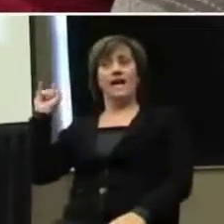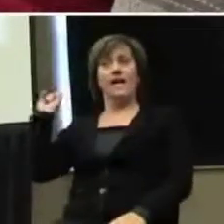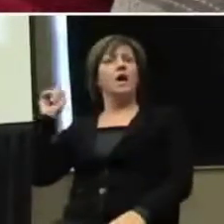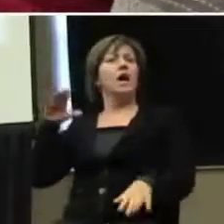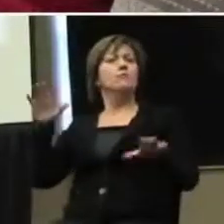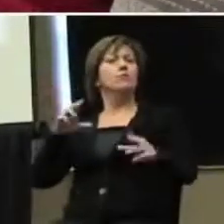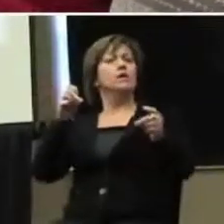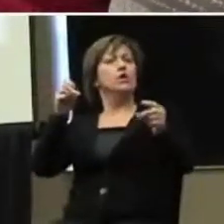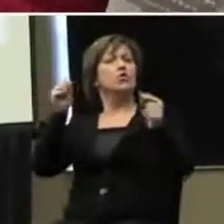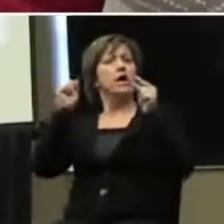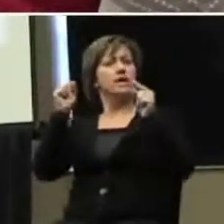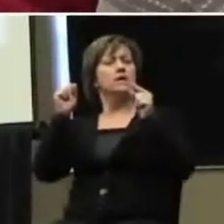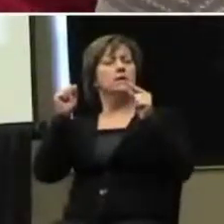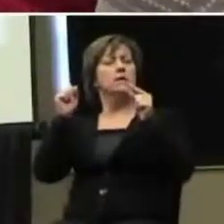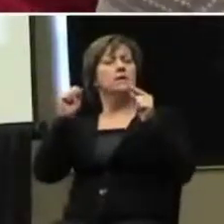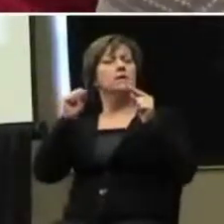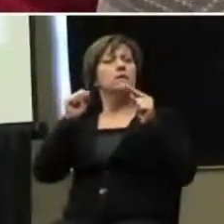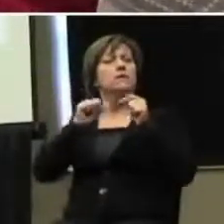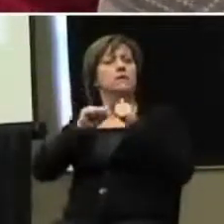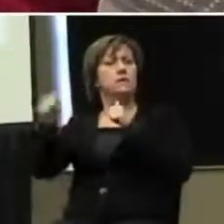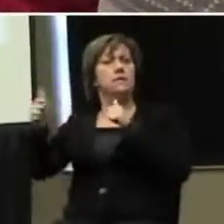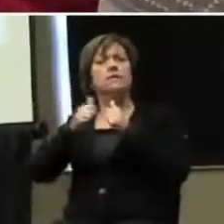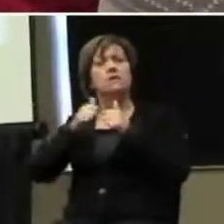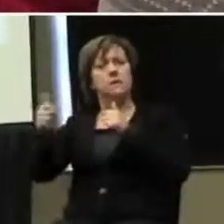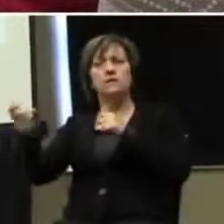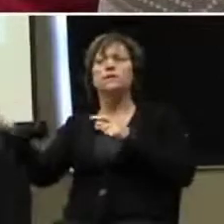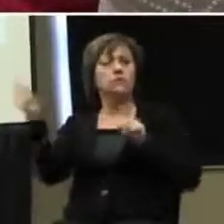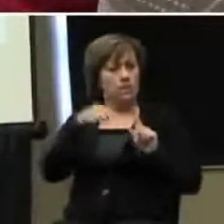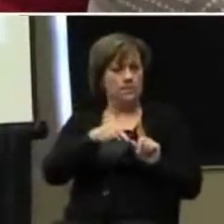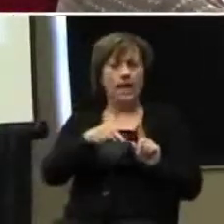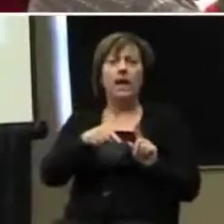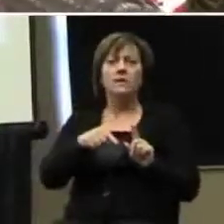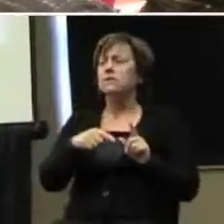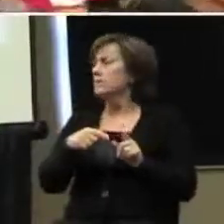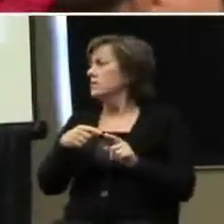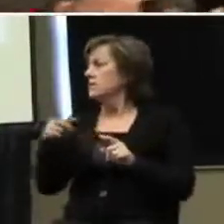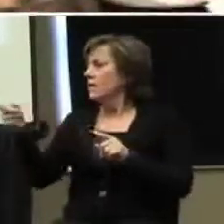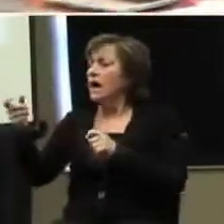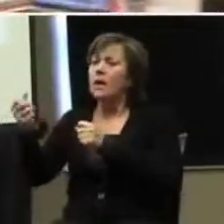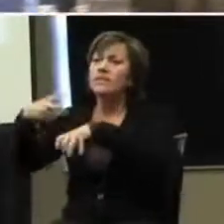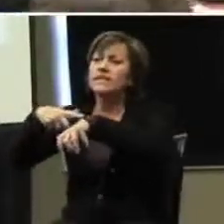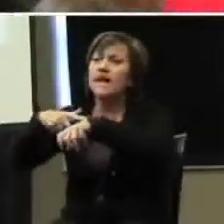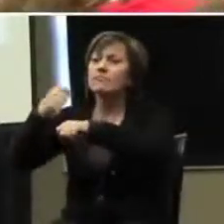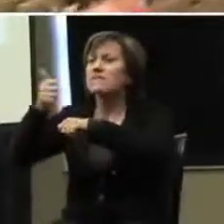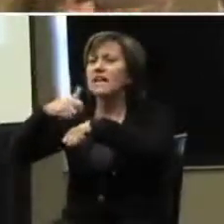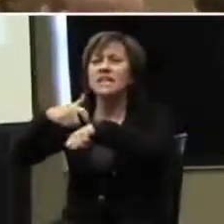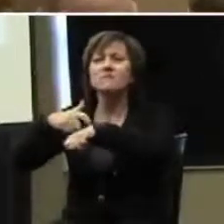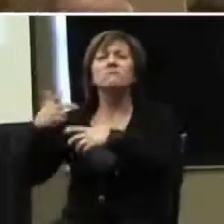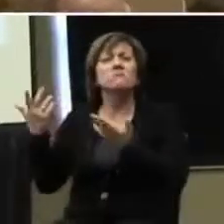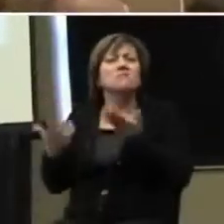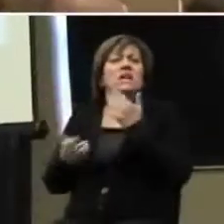If I'm doing DTI, I'm doing it quickly. I'm running them right back through the behavior.